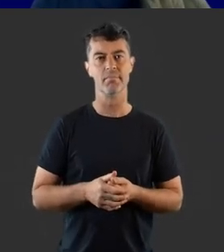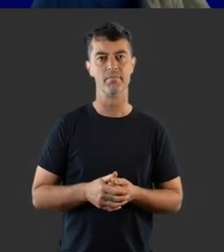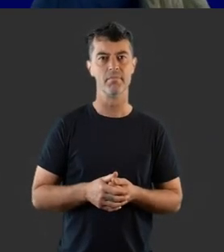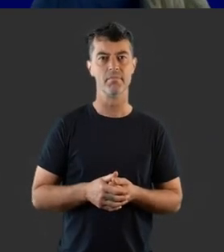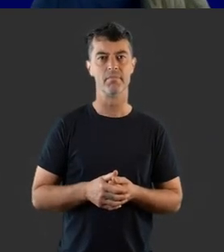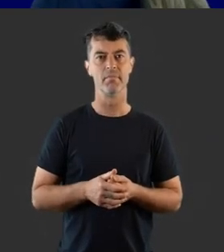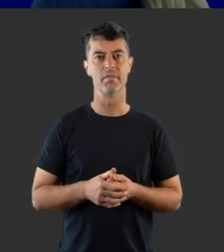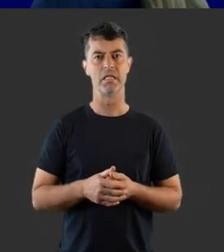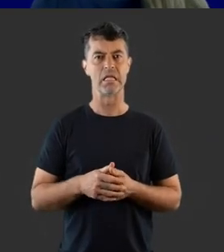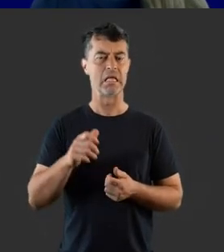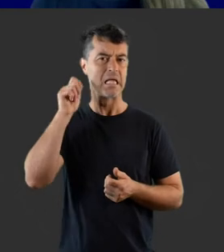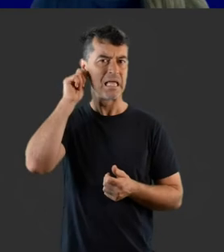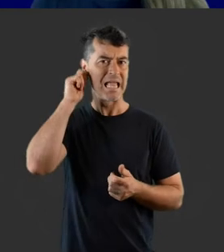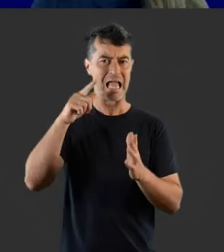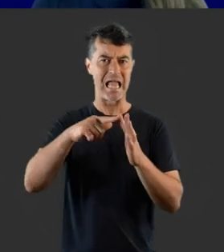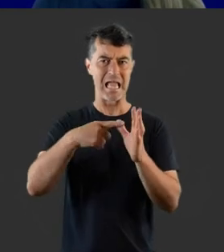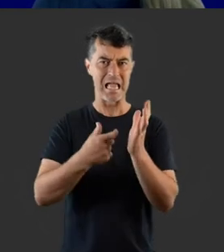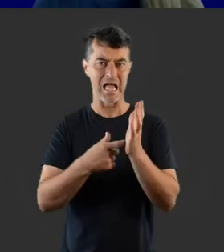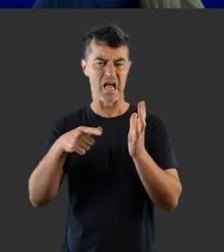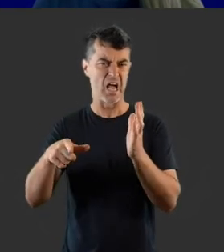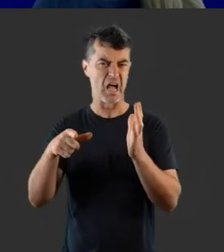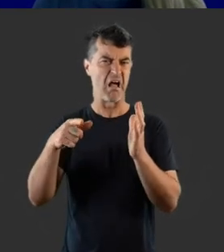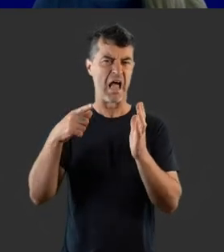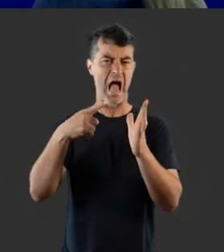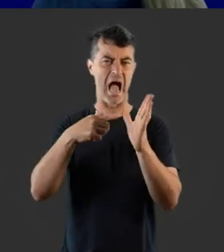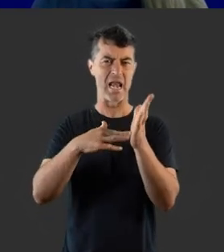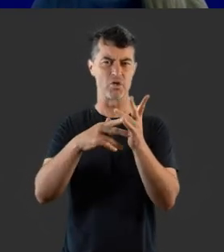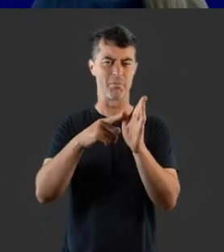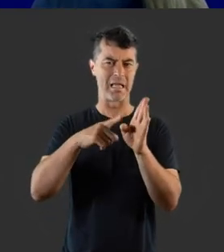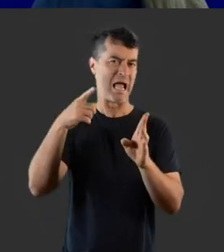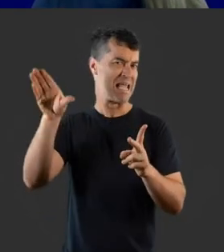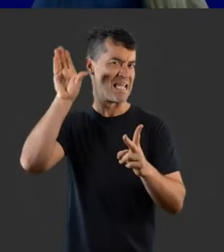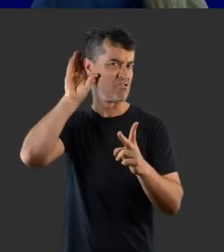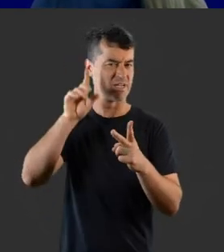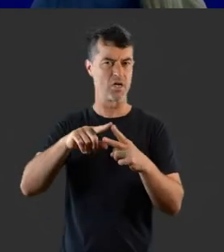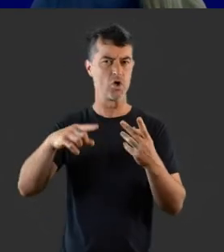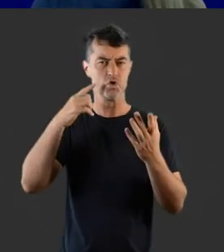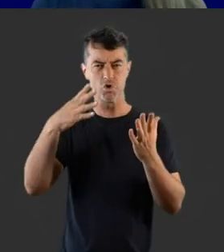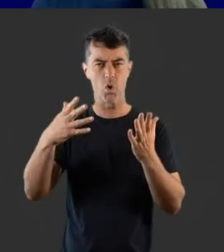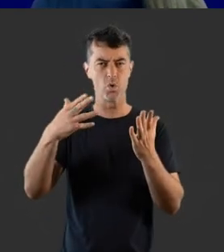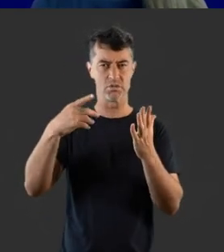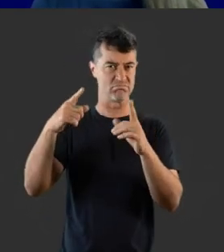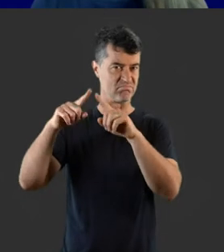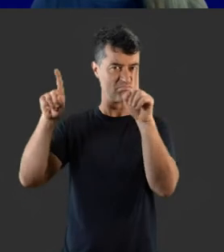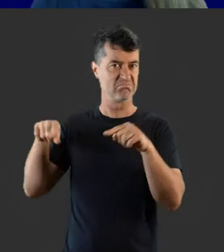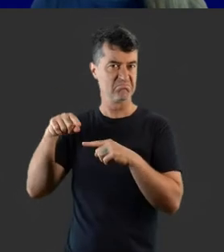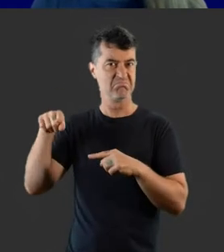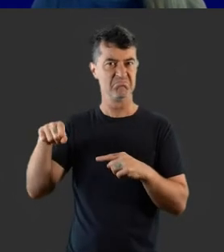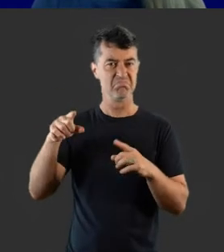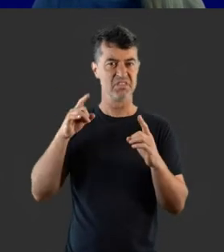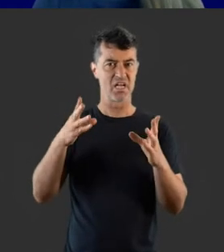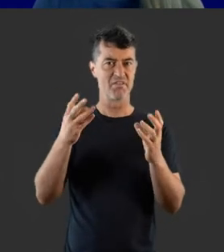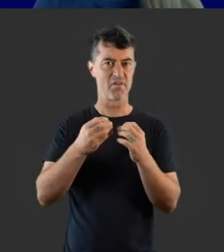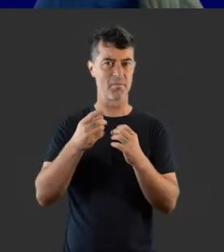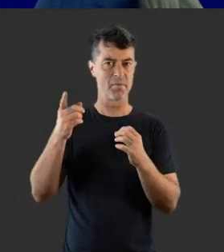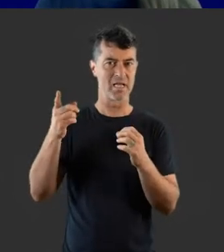EAR ANATOMY AND HEARING Here we have a diagram of the ear. This diagram shows parts of the ear